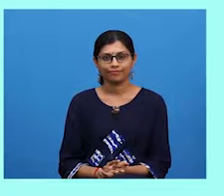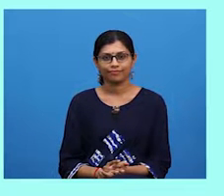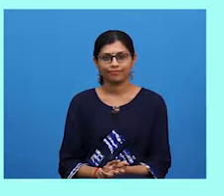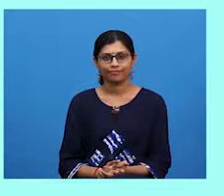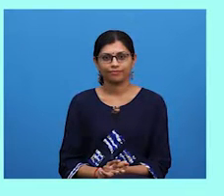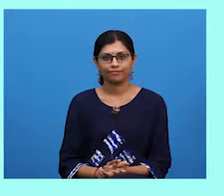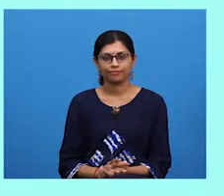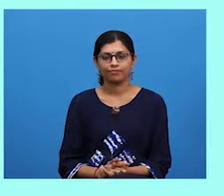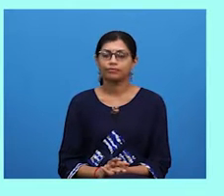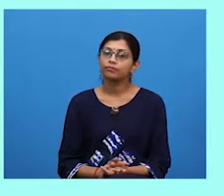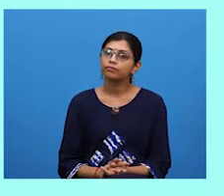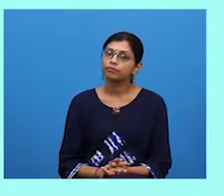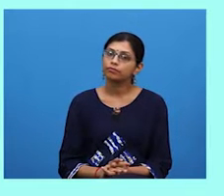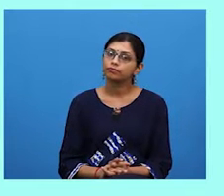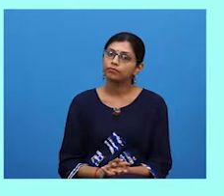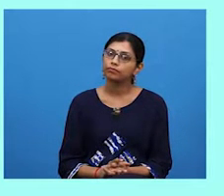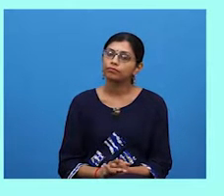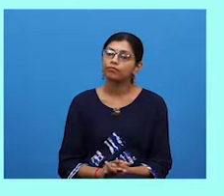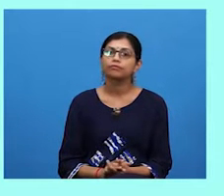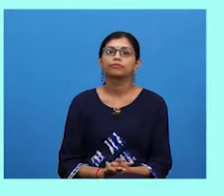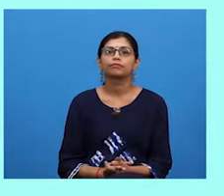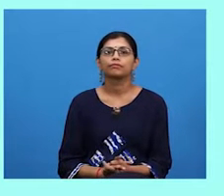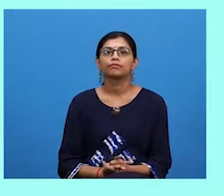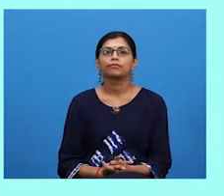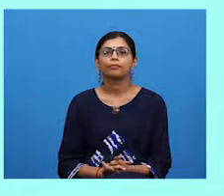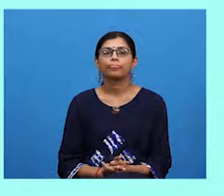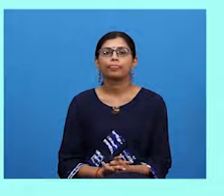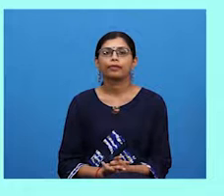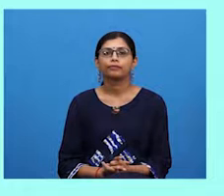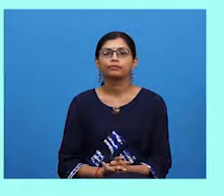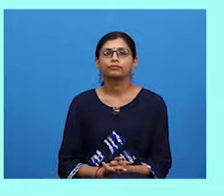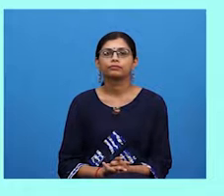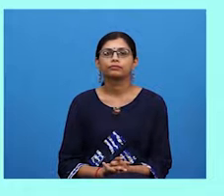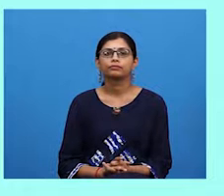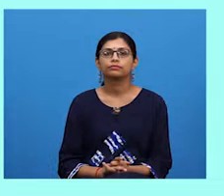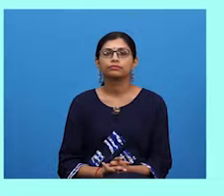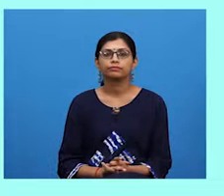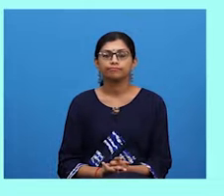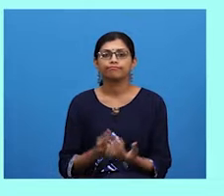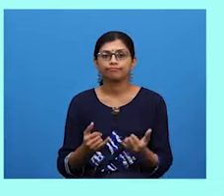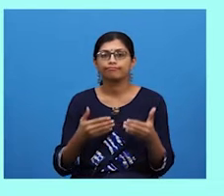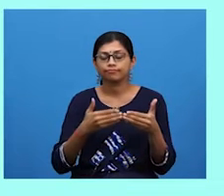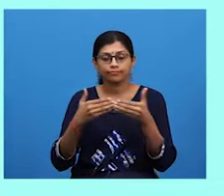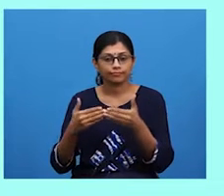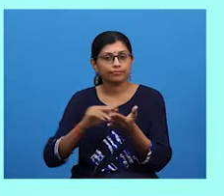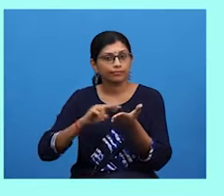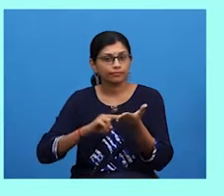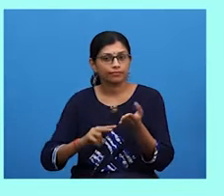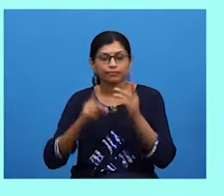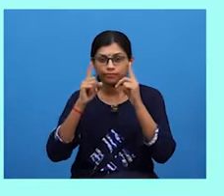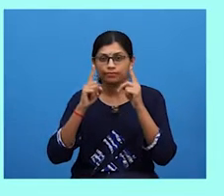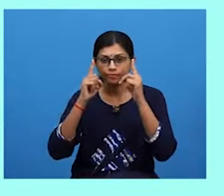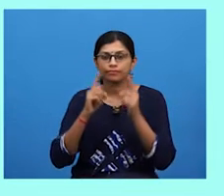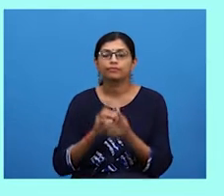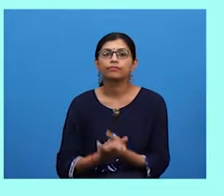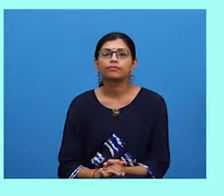for more than a year now and I find it very useful. TikTok appeals especially